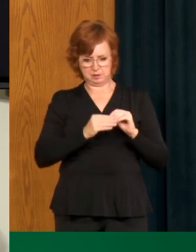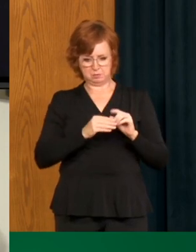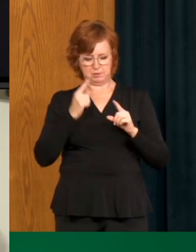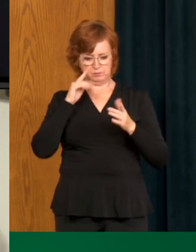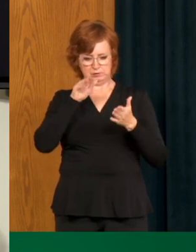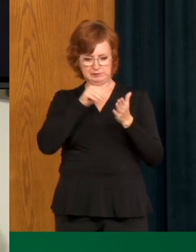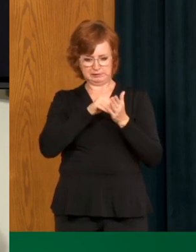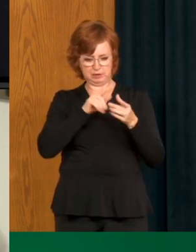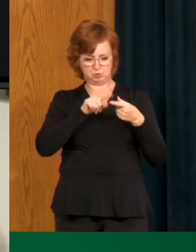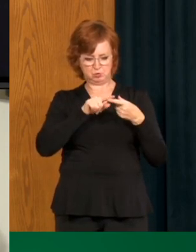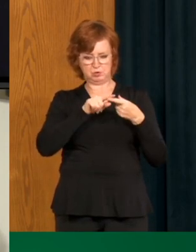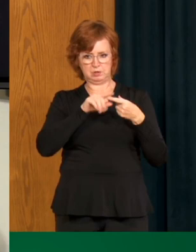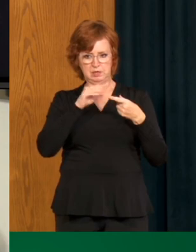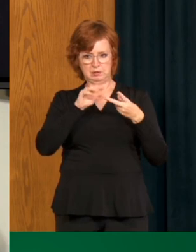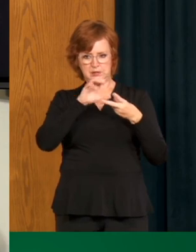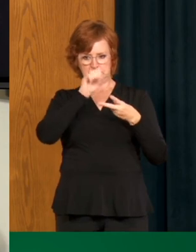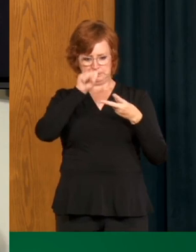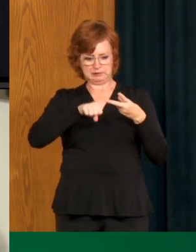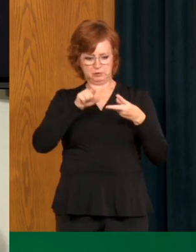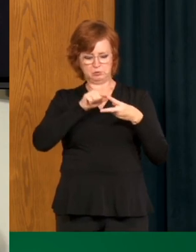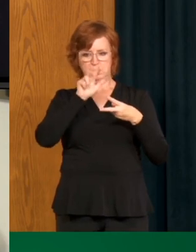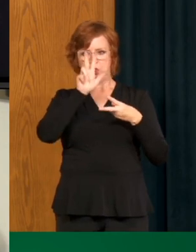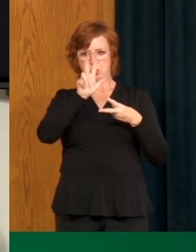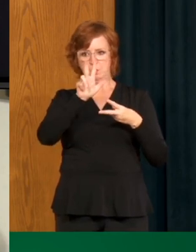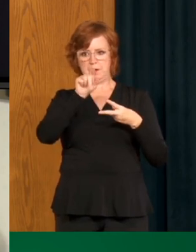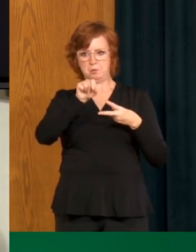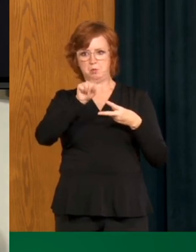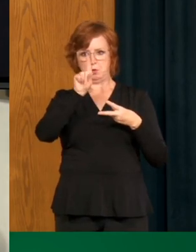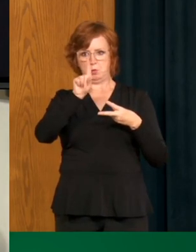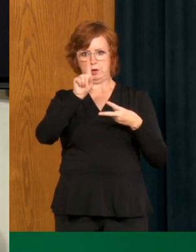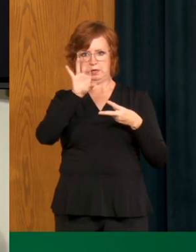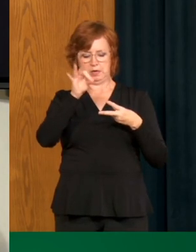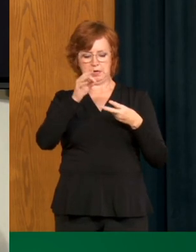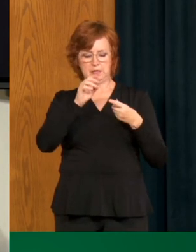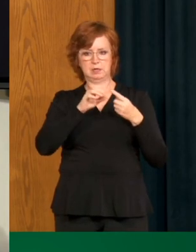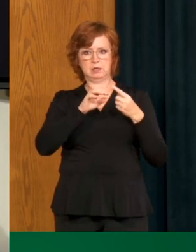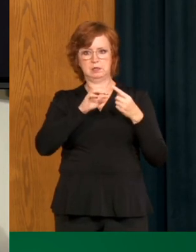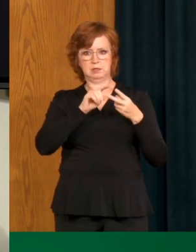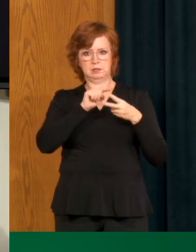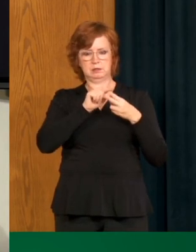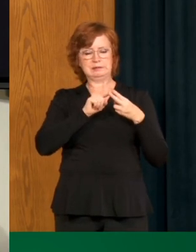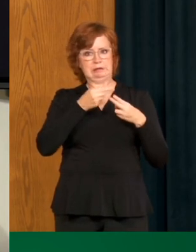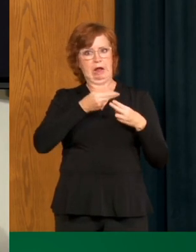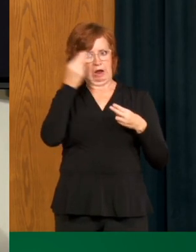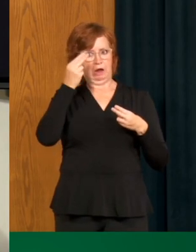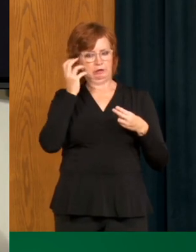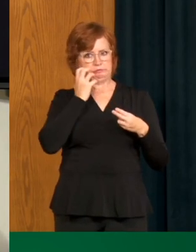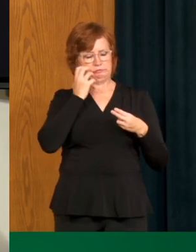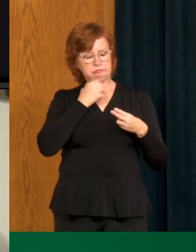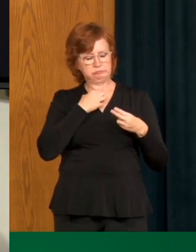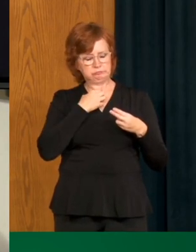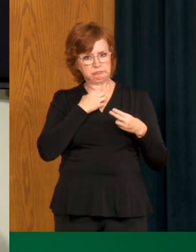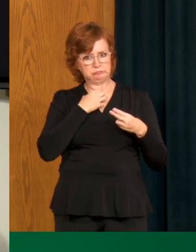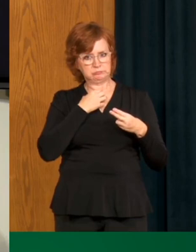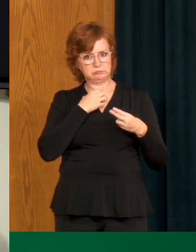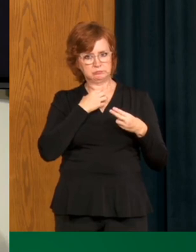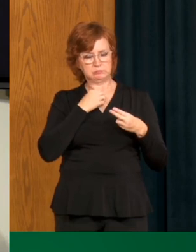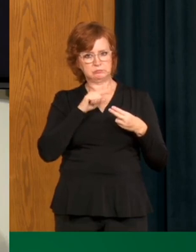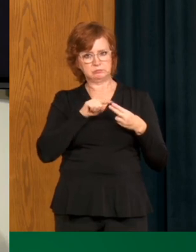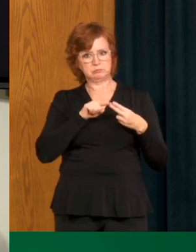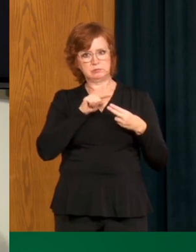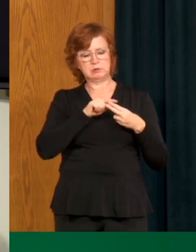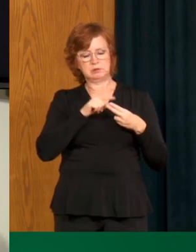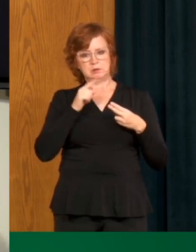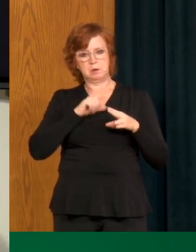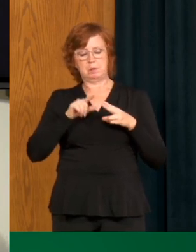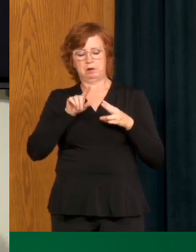central and south Saskatchewan is 3.19. So concerningly high, but we understand the transmission risk.